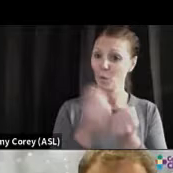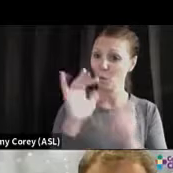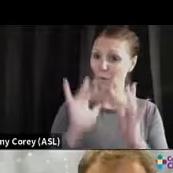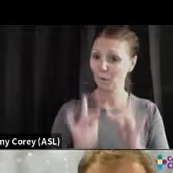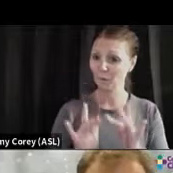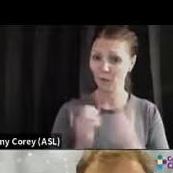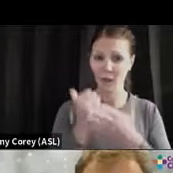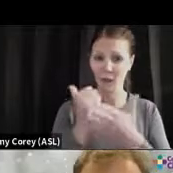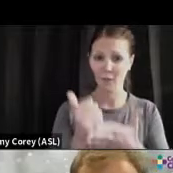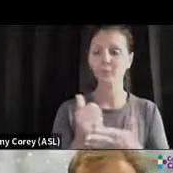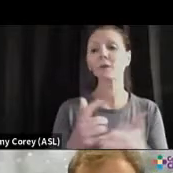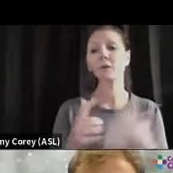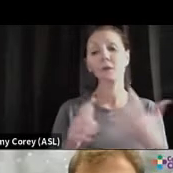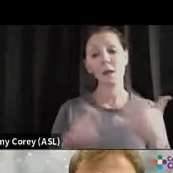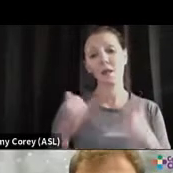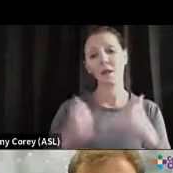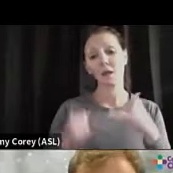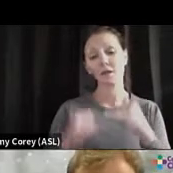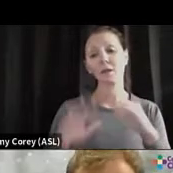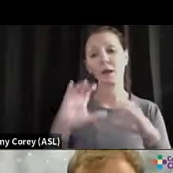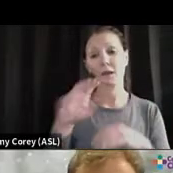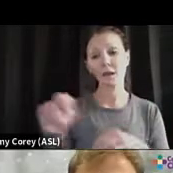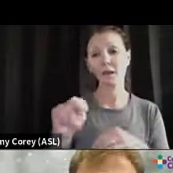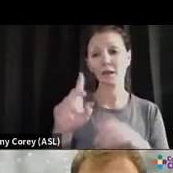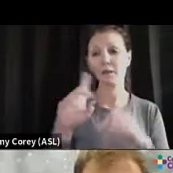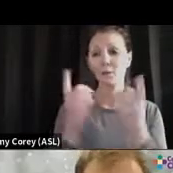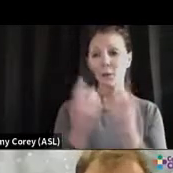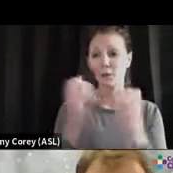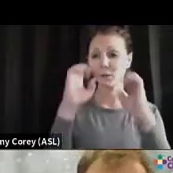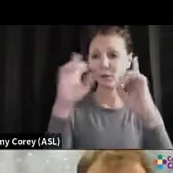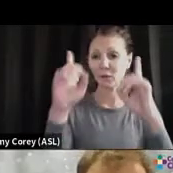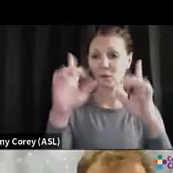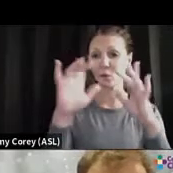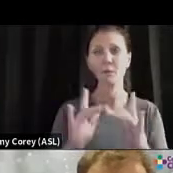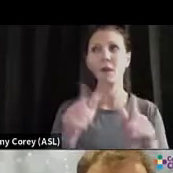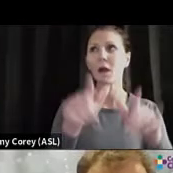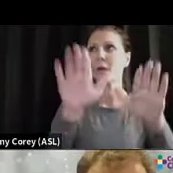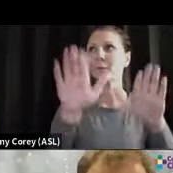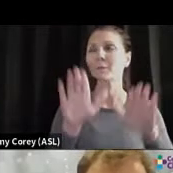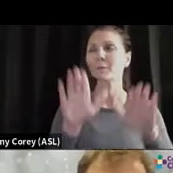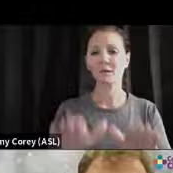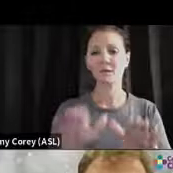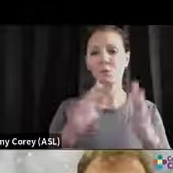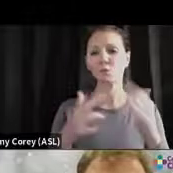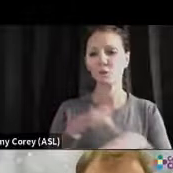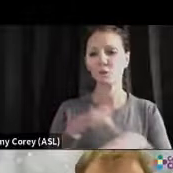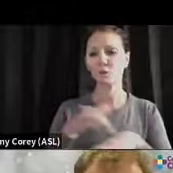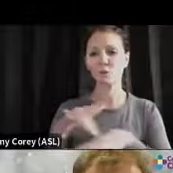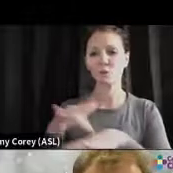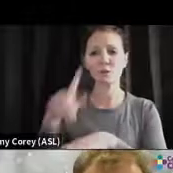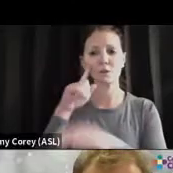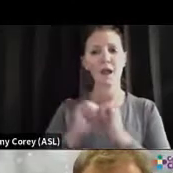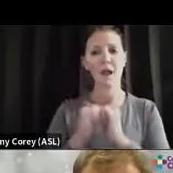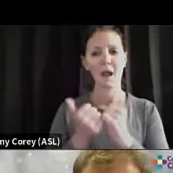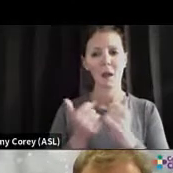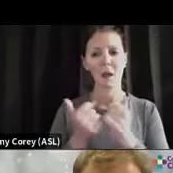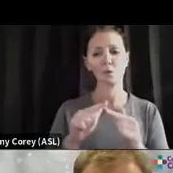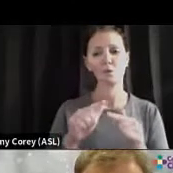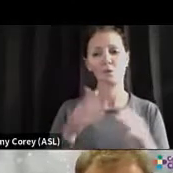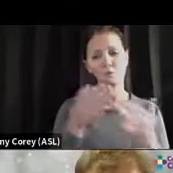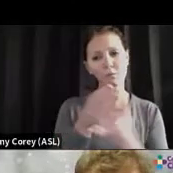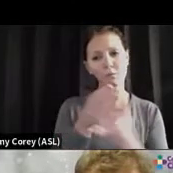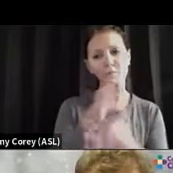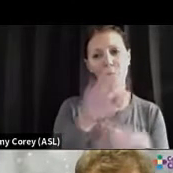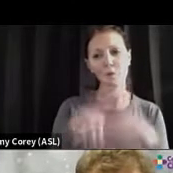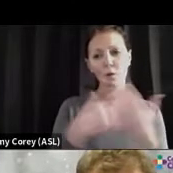the Connecticut State Department of Education website has amazing resources for how to navigate all of this. If you have a child who's